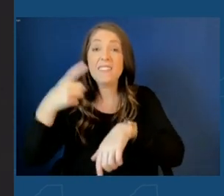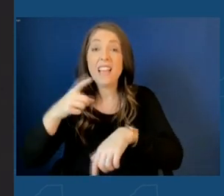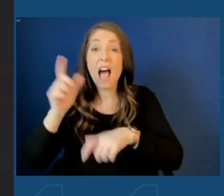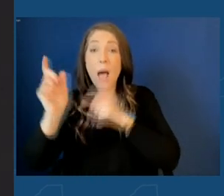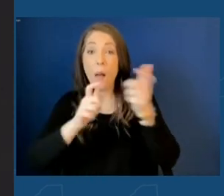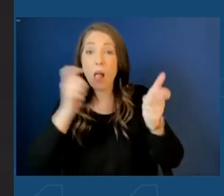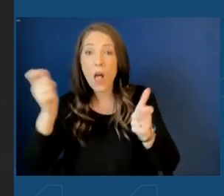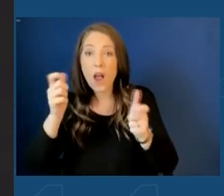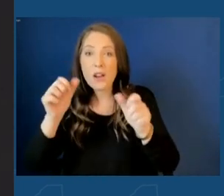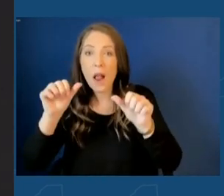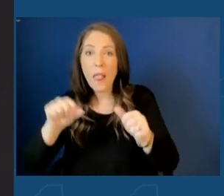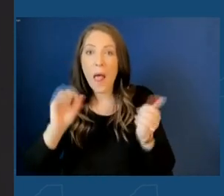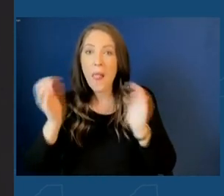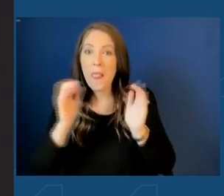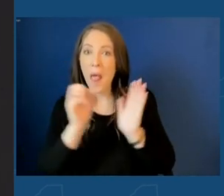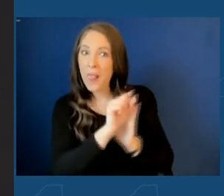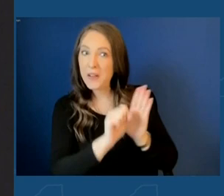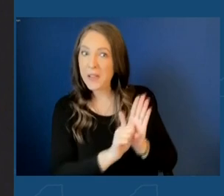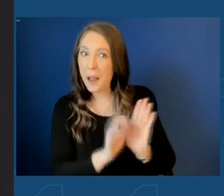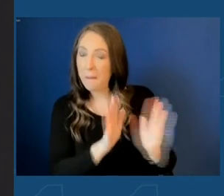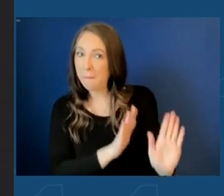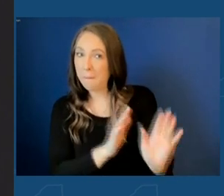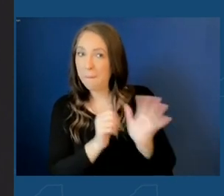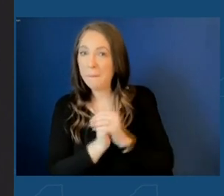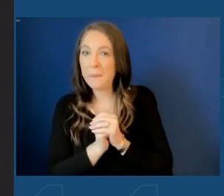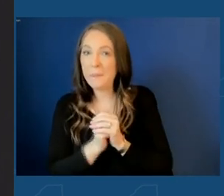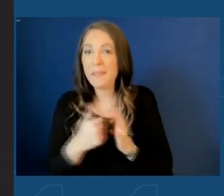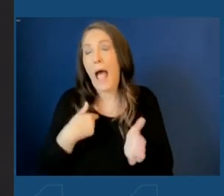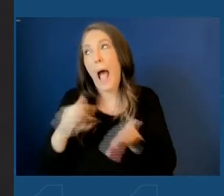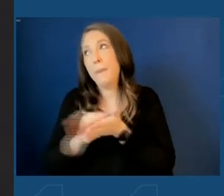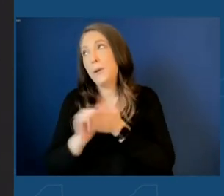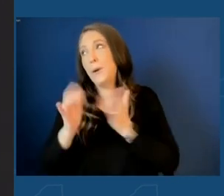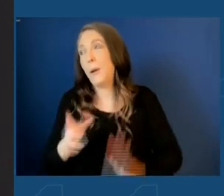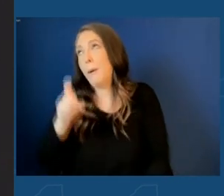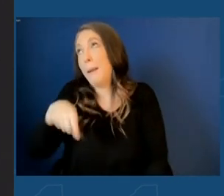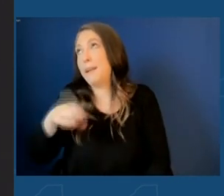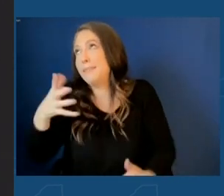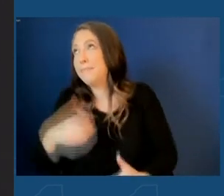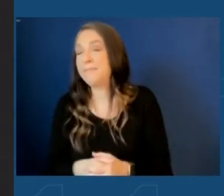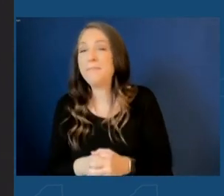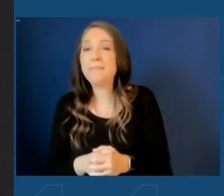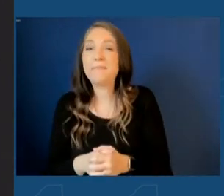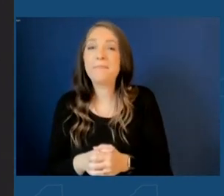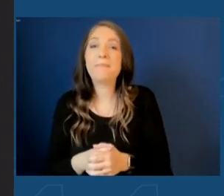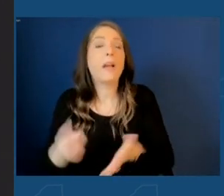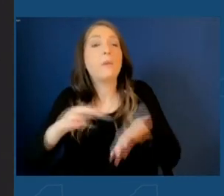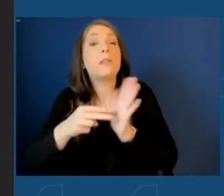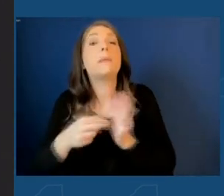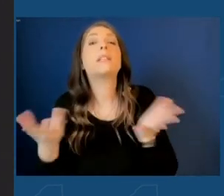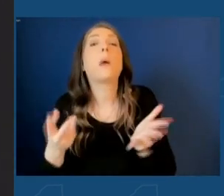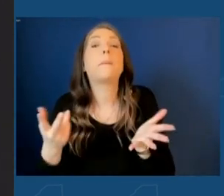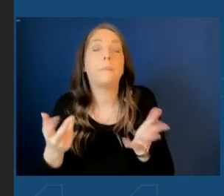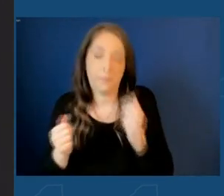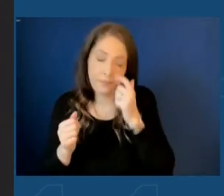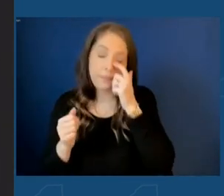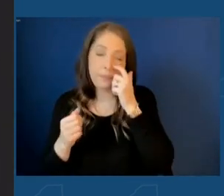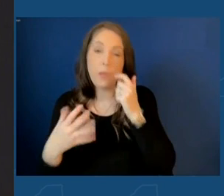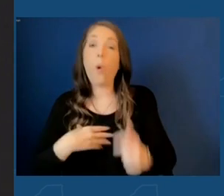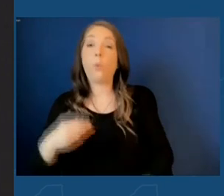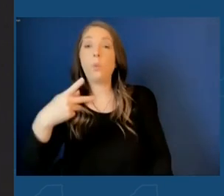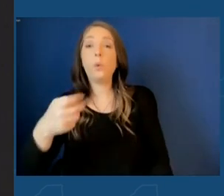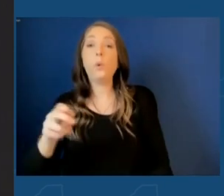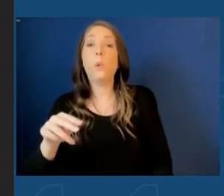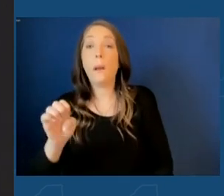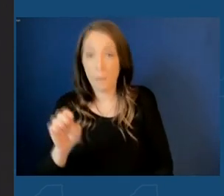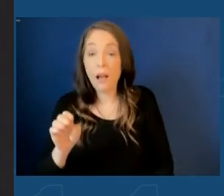everybody thought was so great somewhere else. I'm a New Yorker. I have to do this. What does this mean? What does this mean? White Pines Commerce